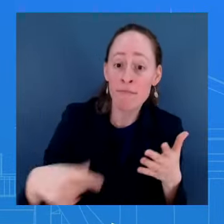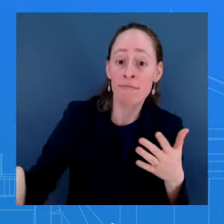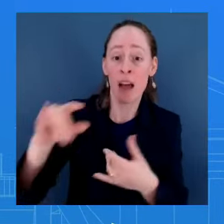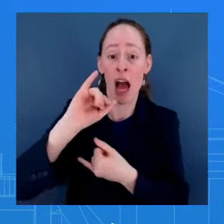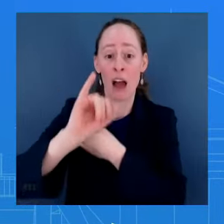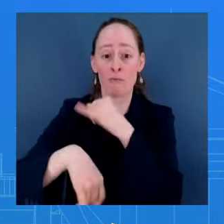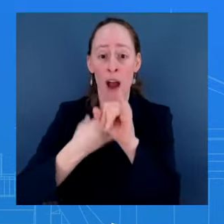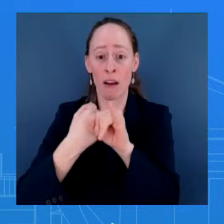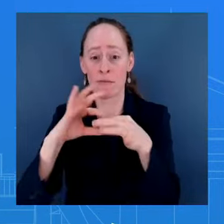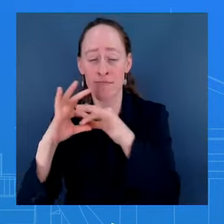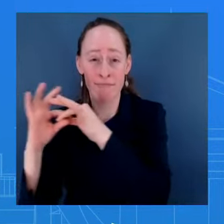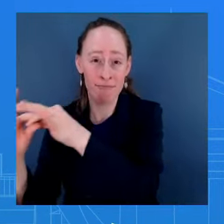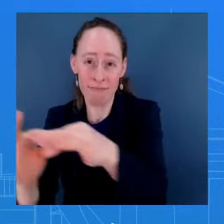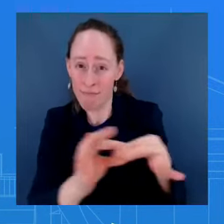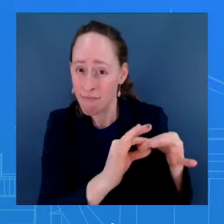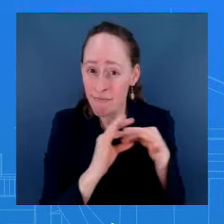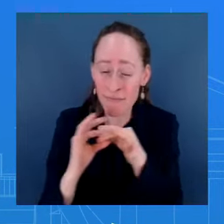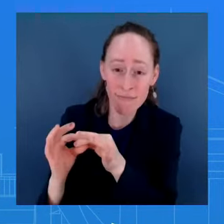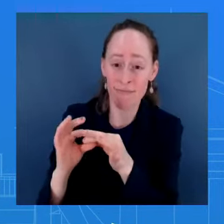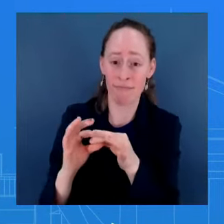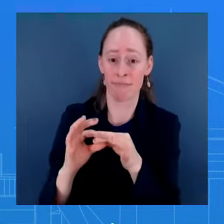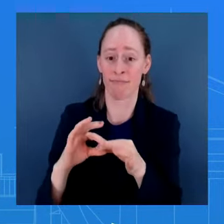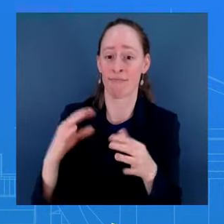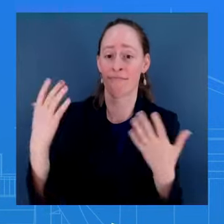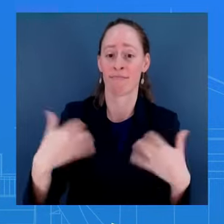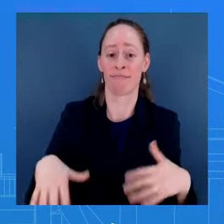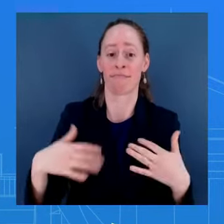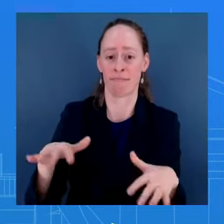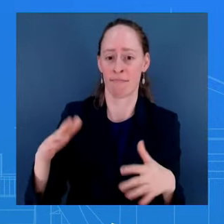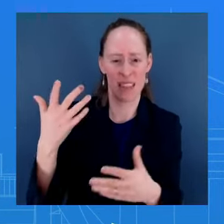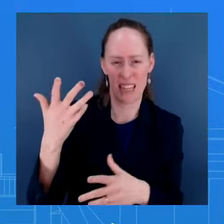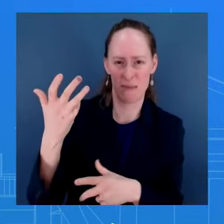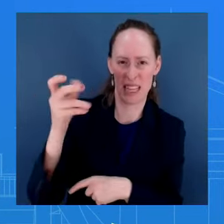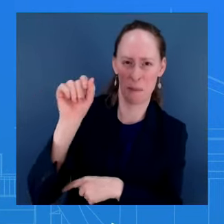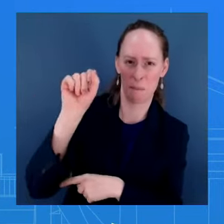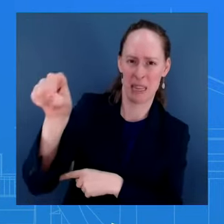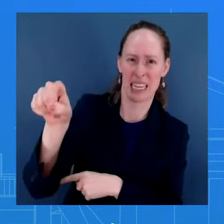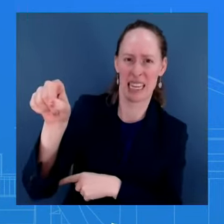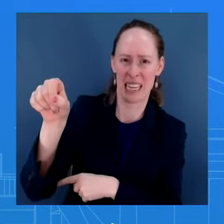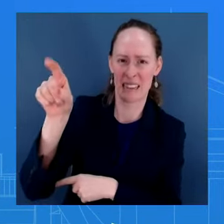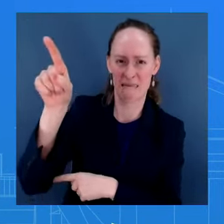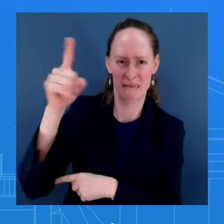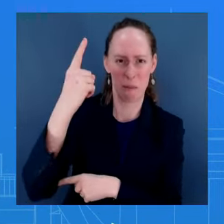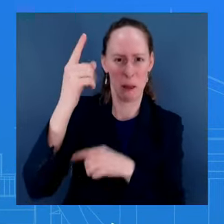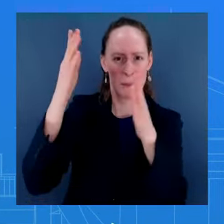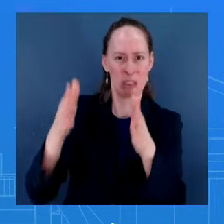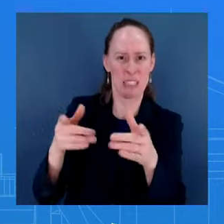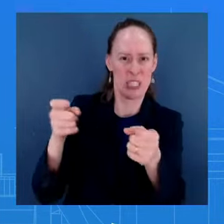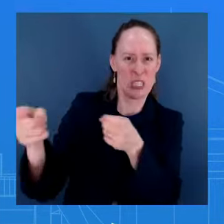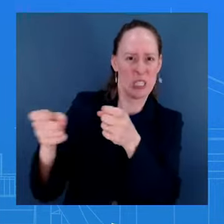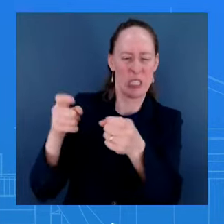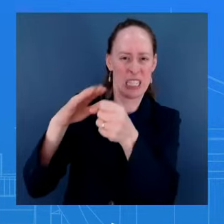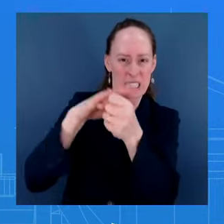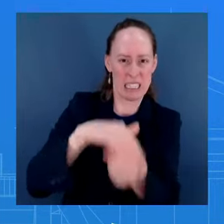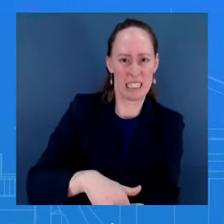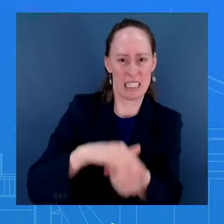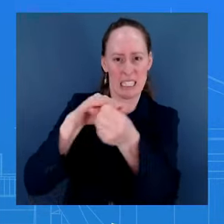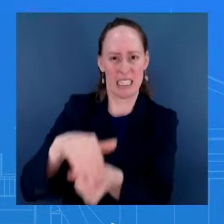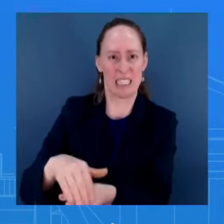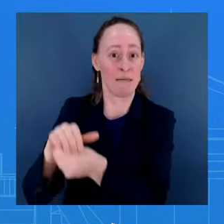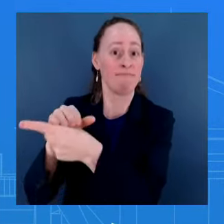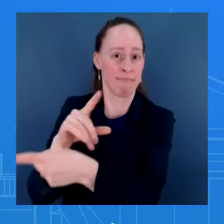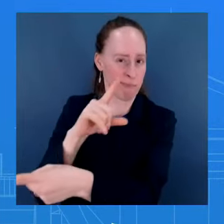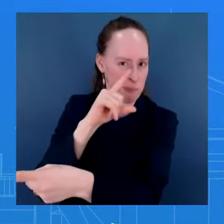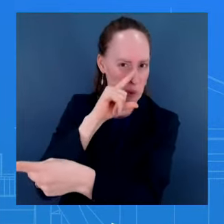dictator. That is Mr. Putin. And this is because of the president's leadership. It really is. I mean, 36 years in the Senate, 8